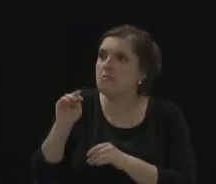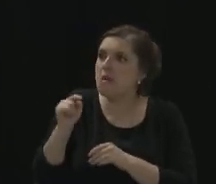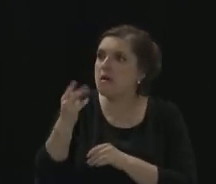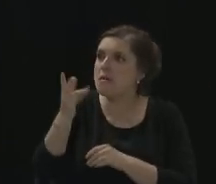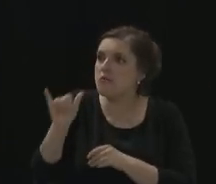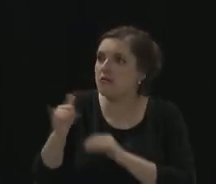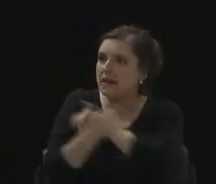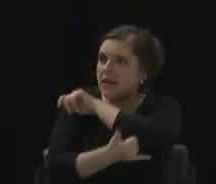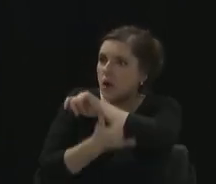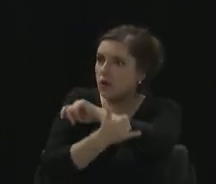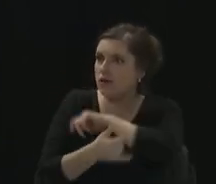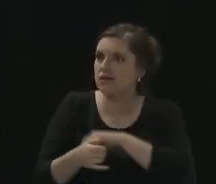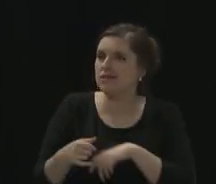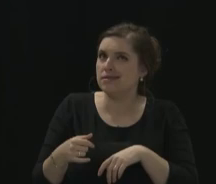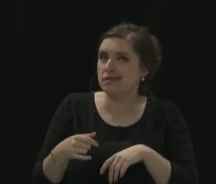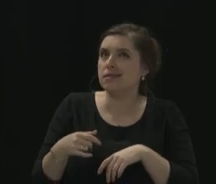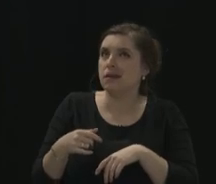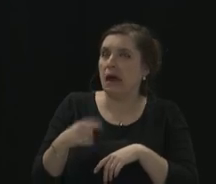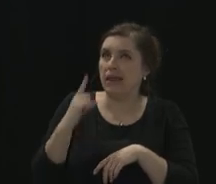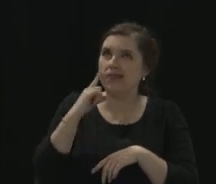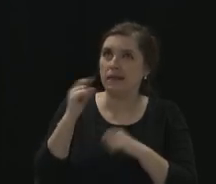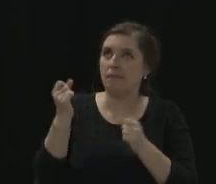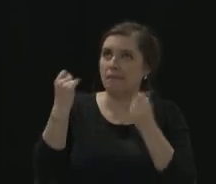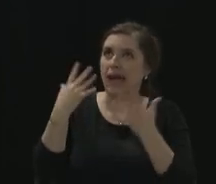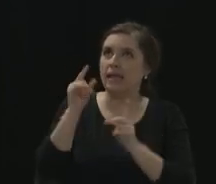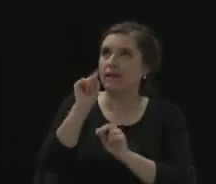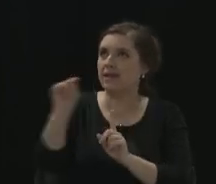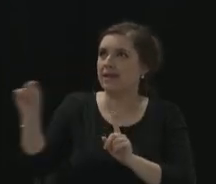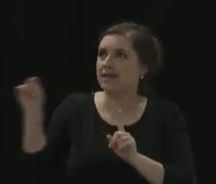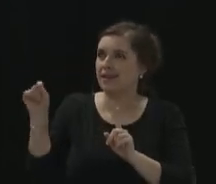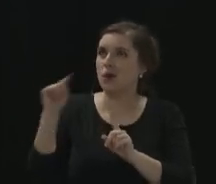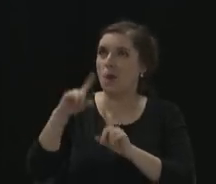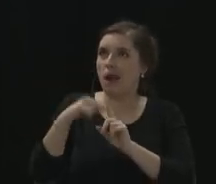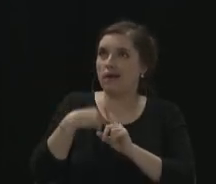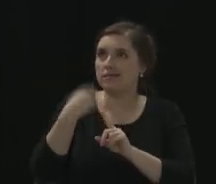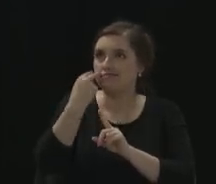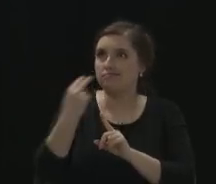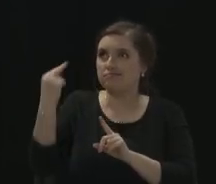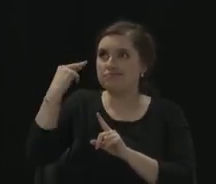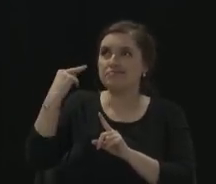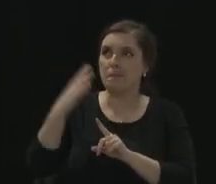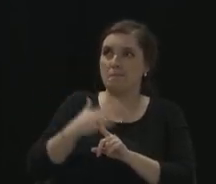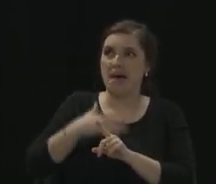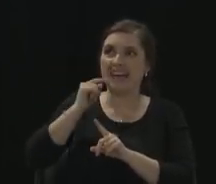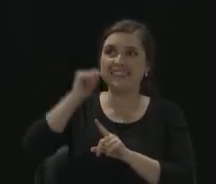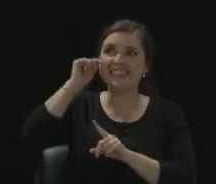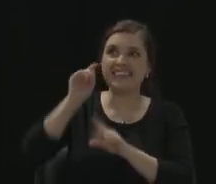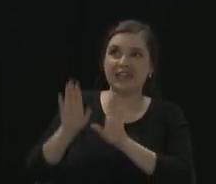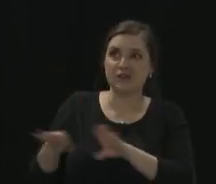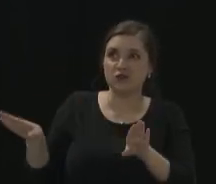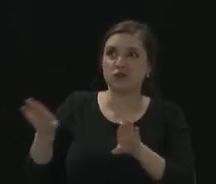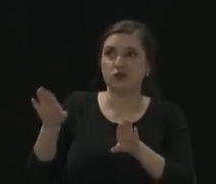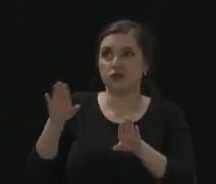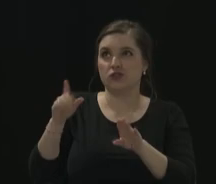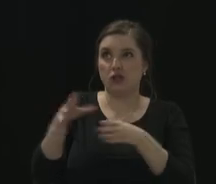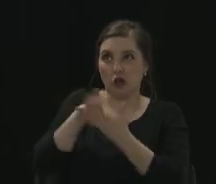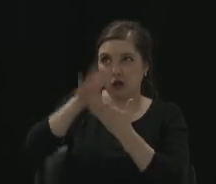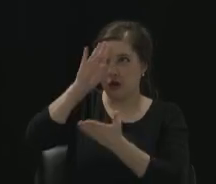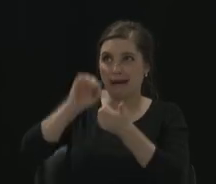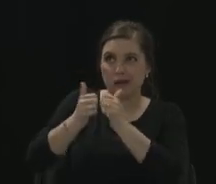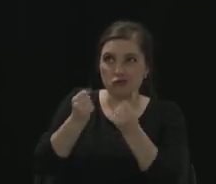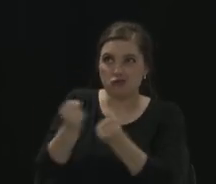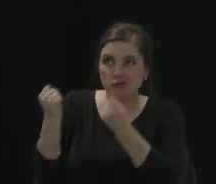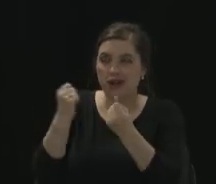them, as I think about my own teenagers, who learned to drive, and we had options for where we might take our tests and whatnot. So I could choose whether it's West